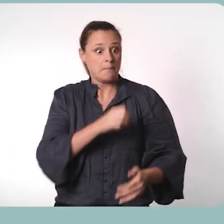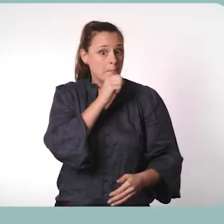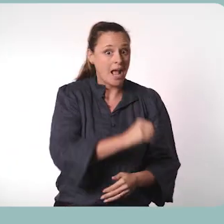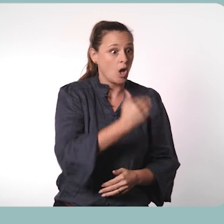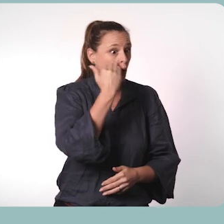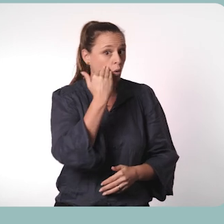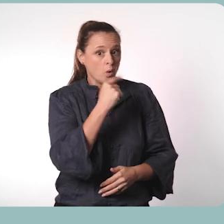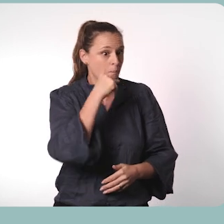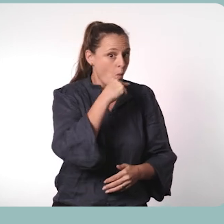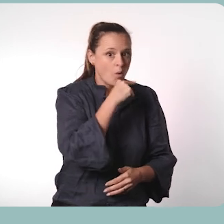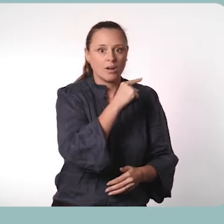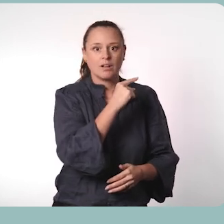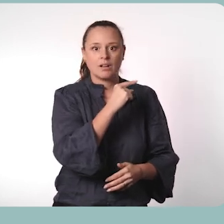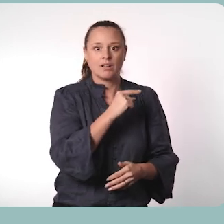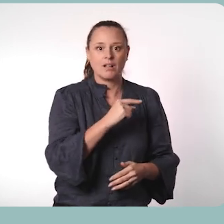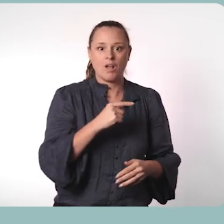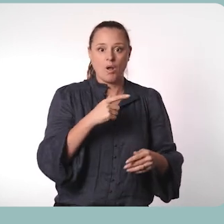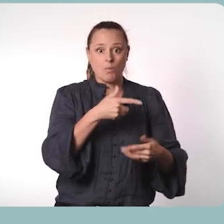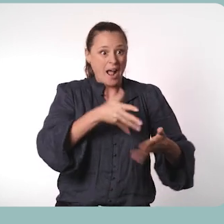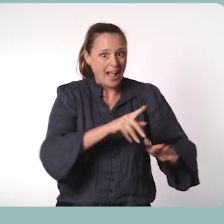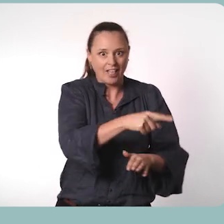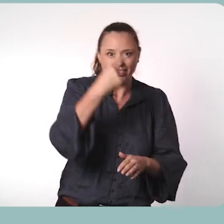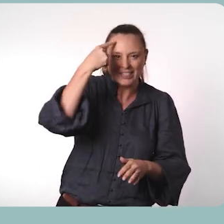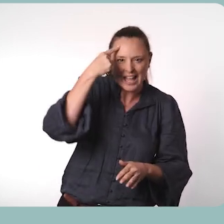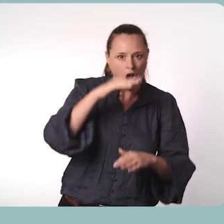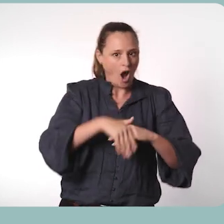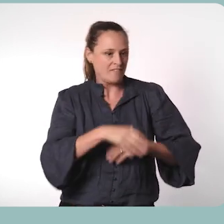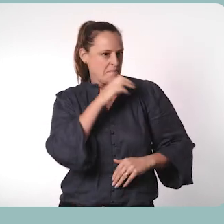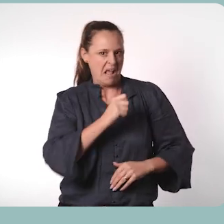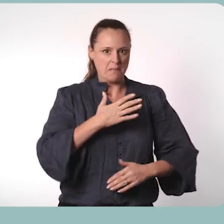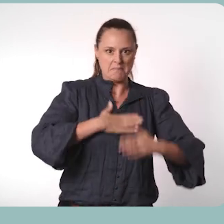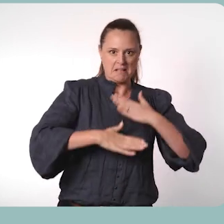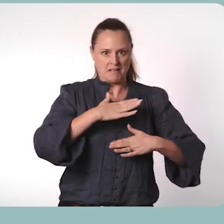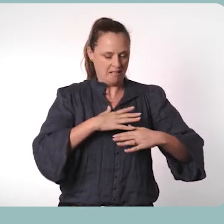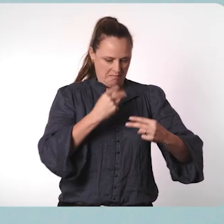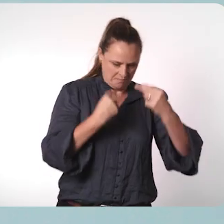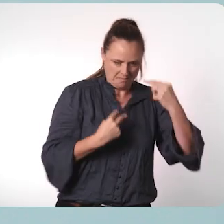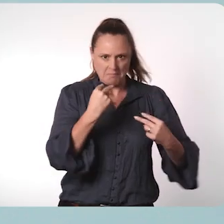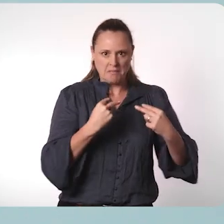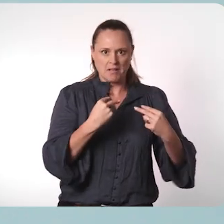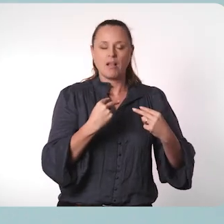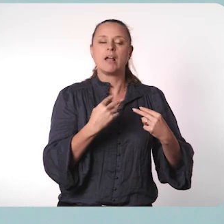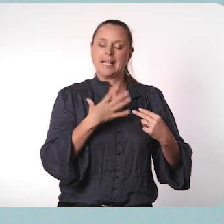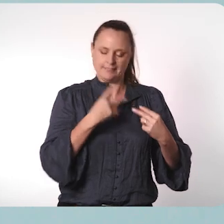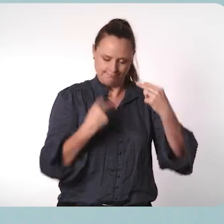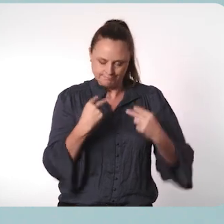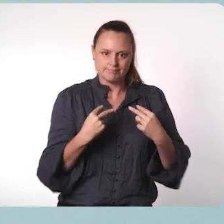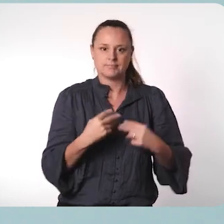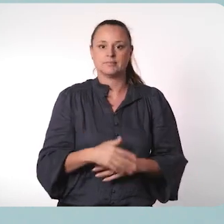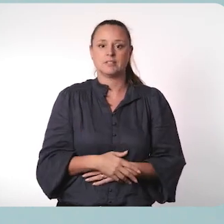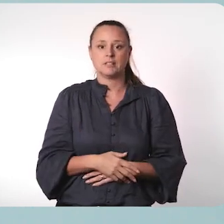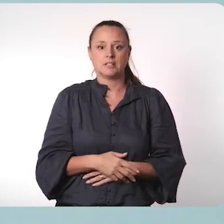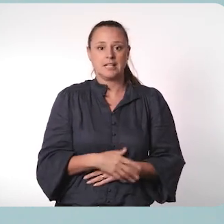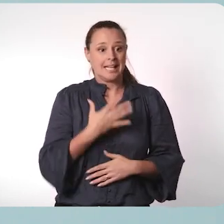men and boys to challenge aggressive and controlling forms of masculinity. We can do this by teaching them how negative stereotypes